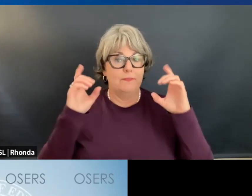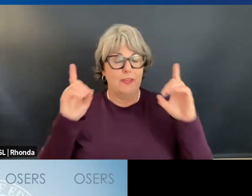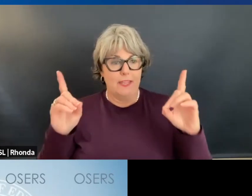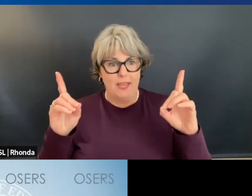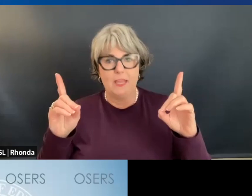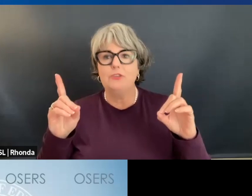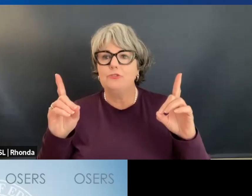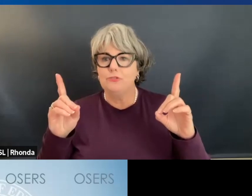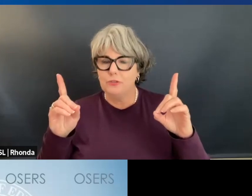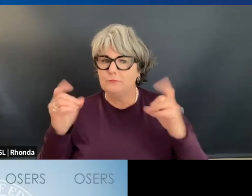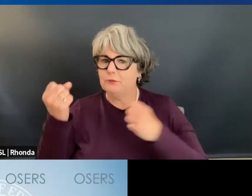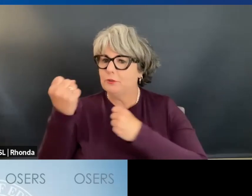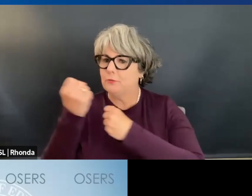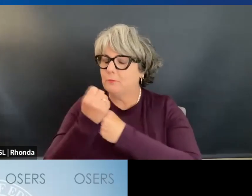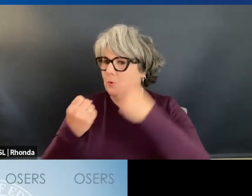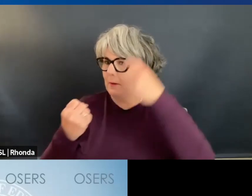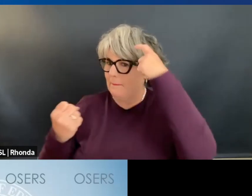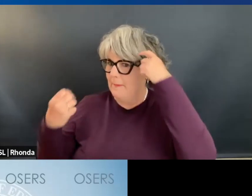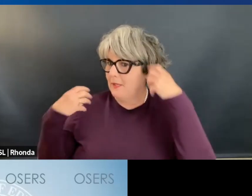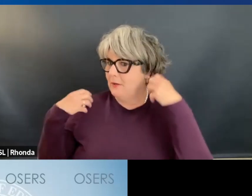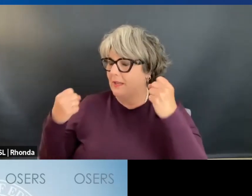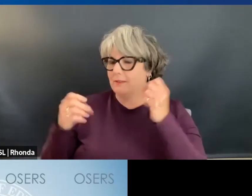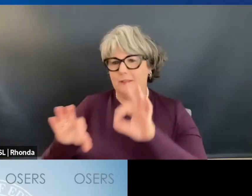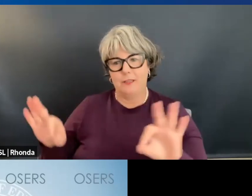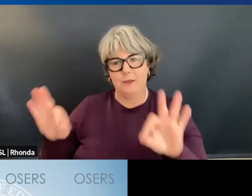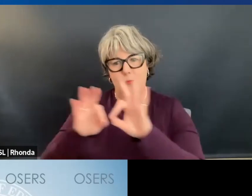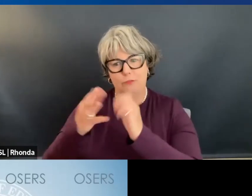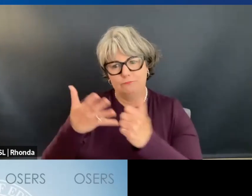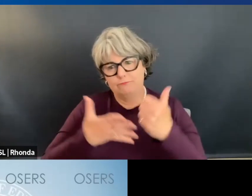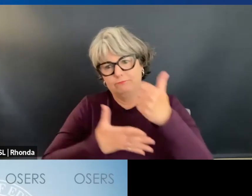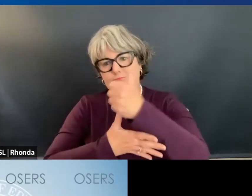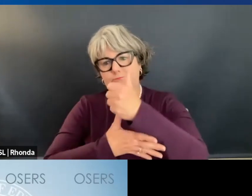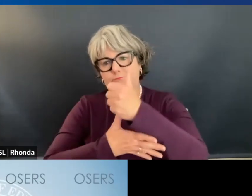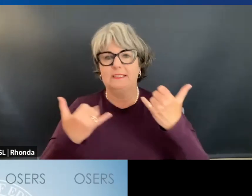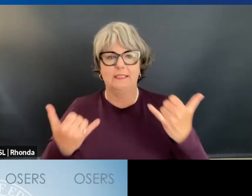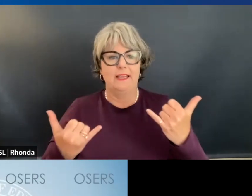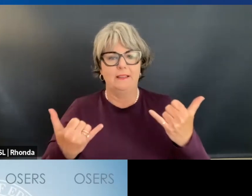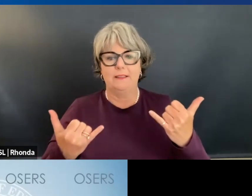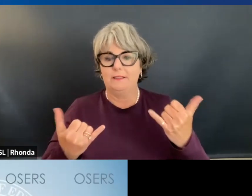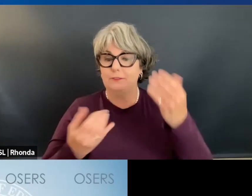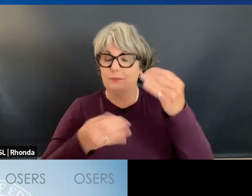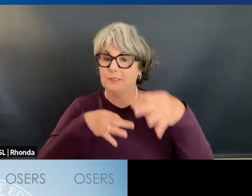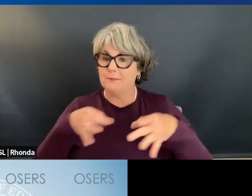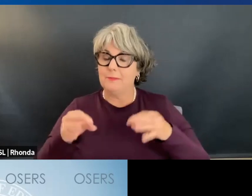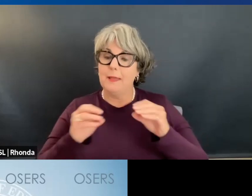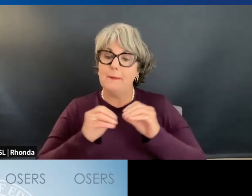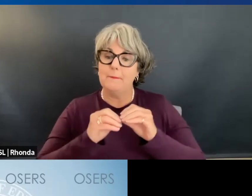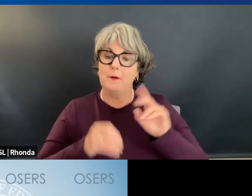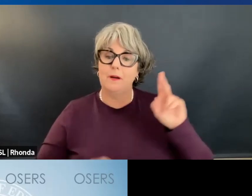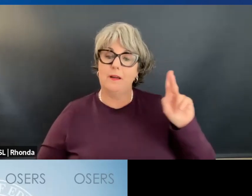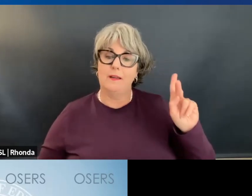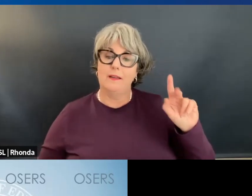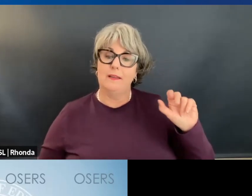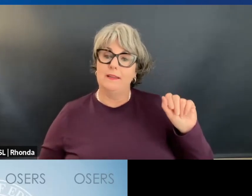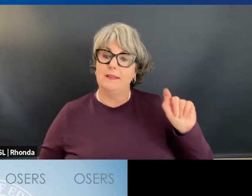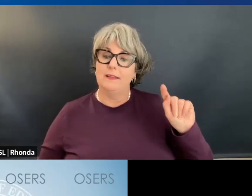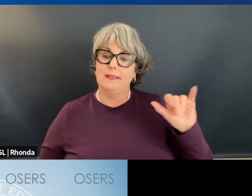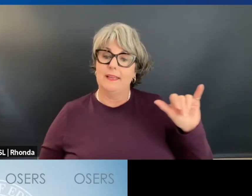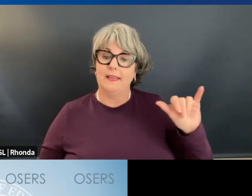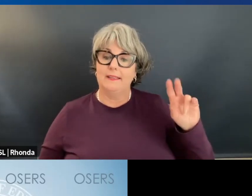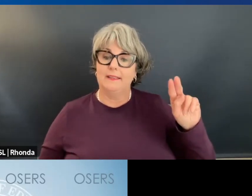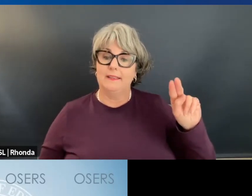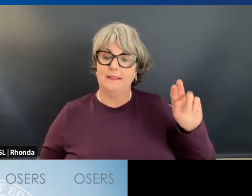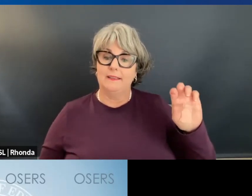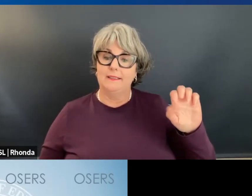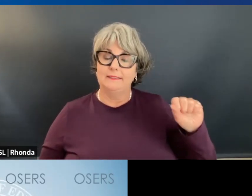supporting students' mental health a key priority. And to tell us more, we have with us Katie Neese, who receives